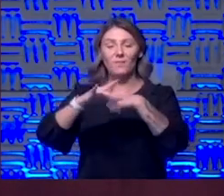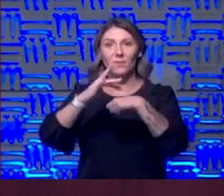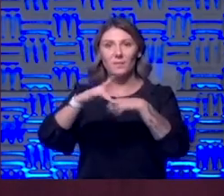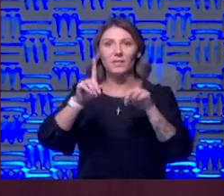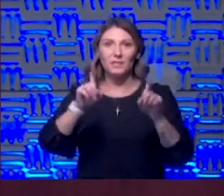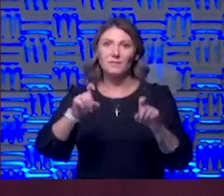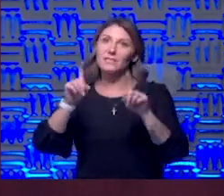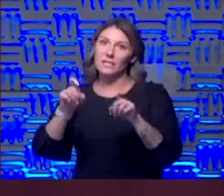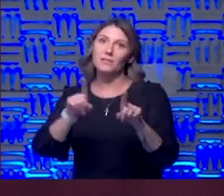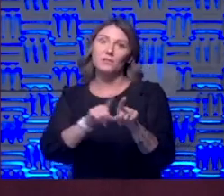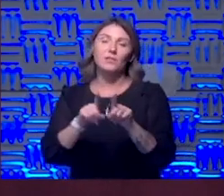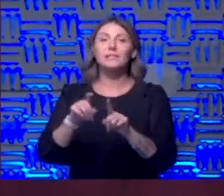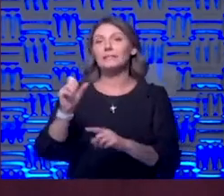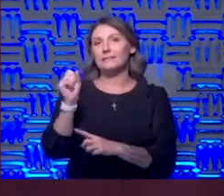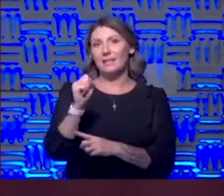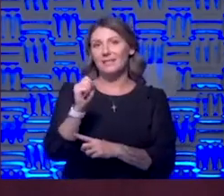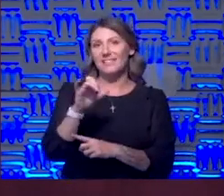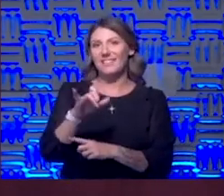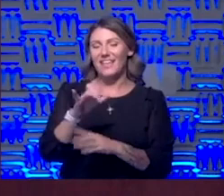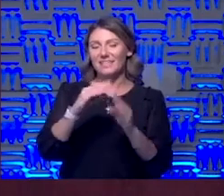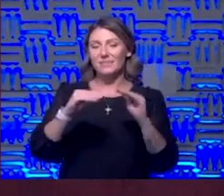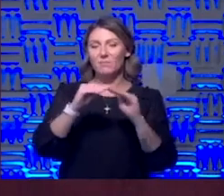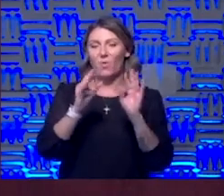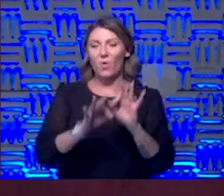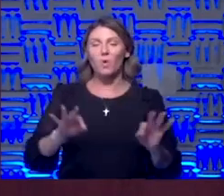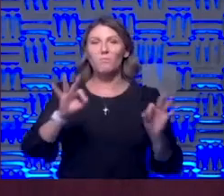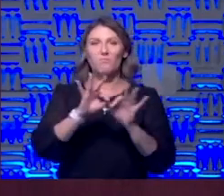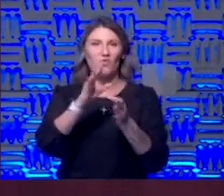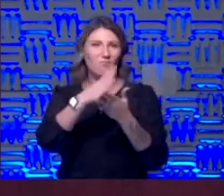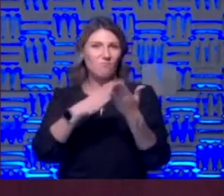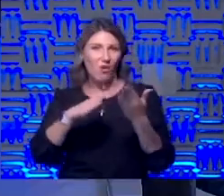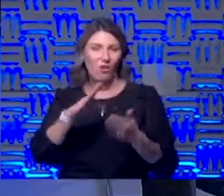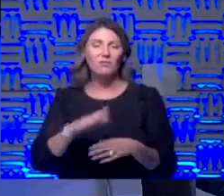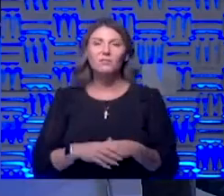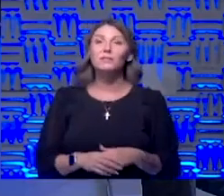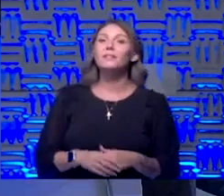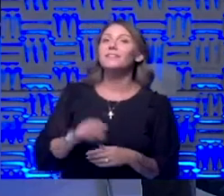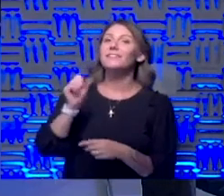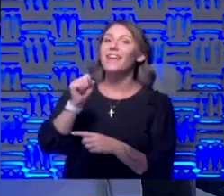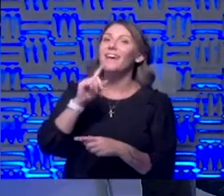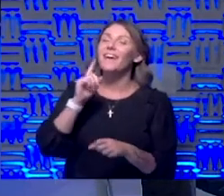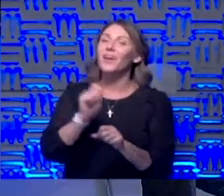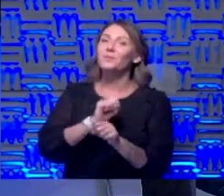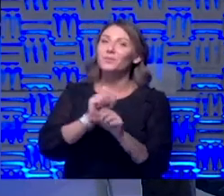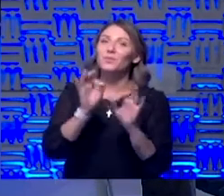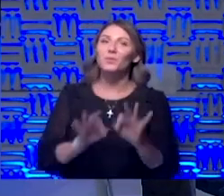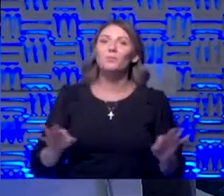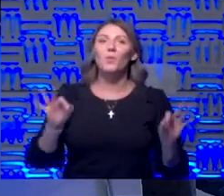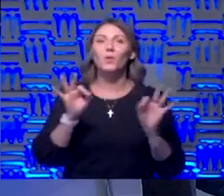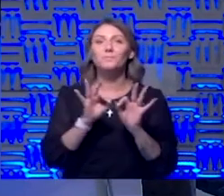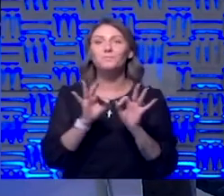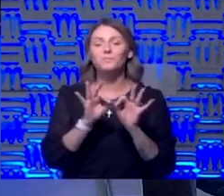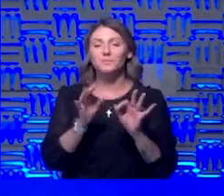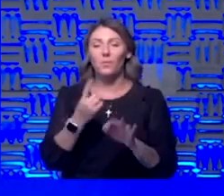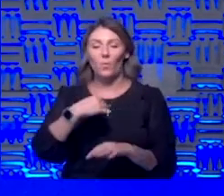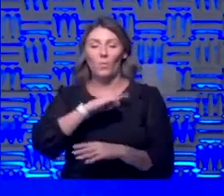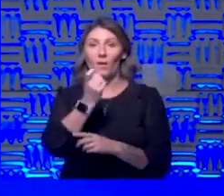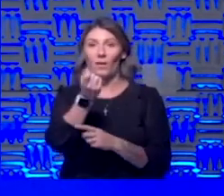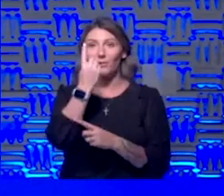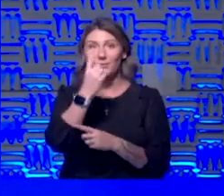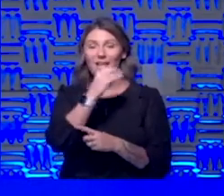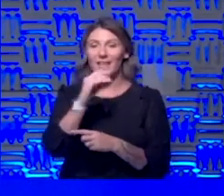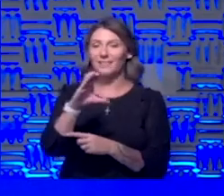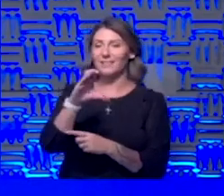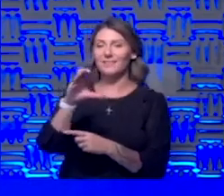testing and i think that's the more important piece yeah absolutely important you know we understand and the